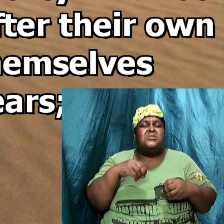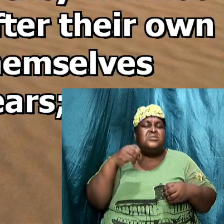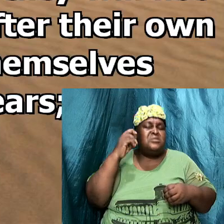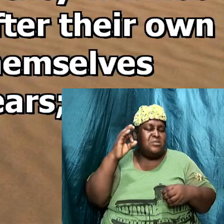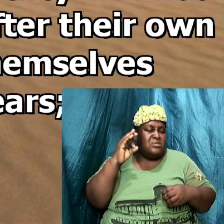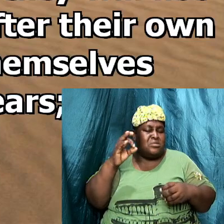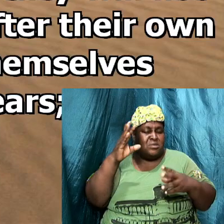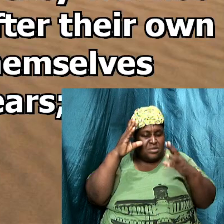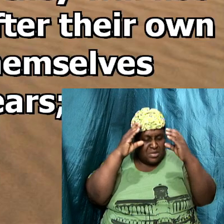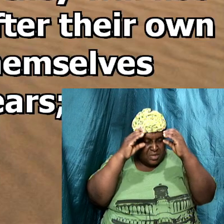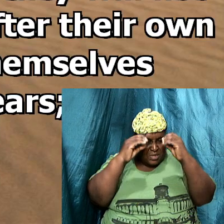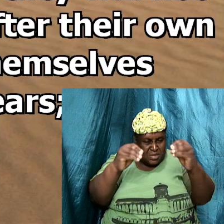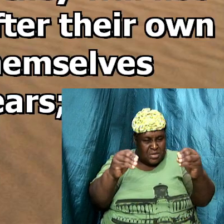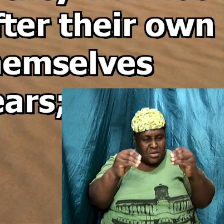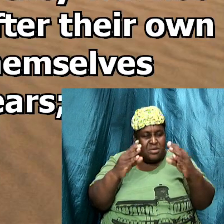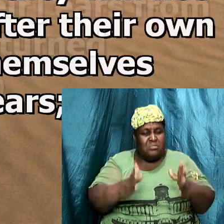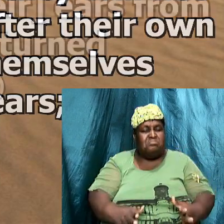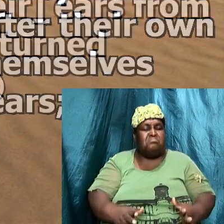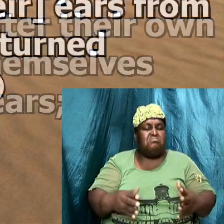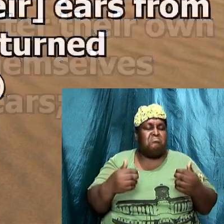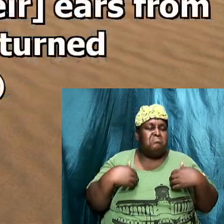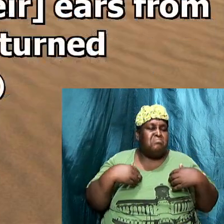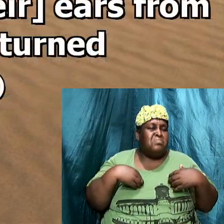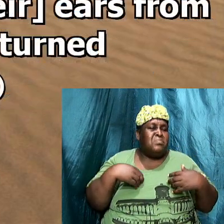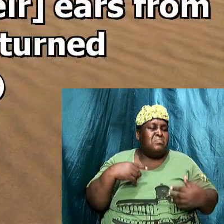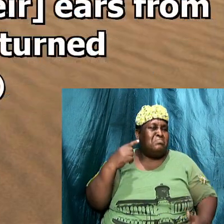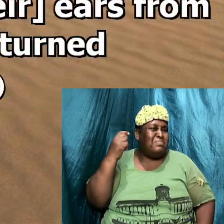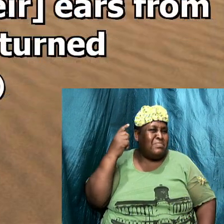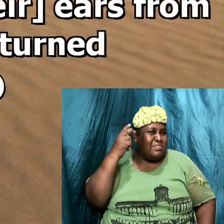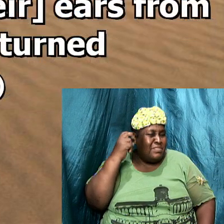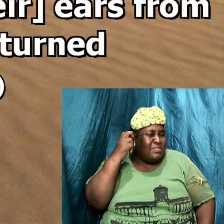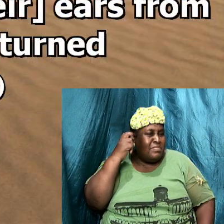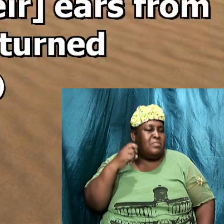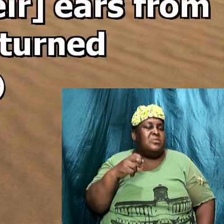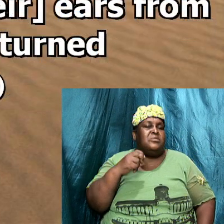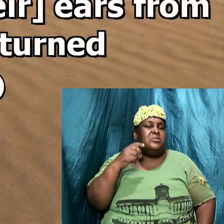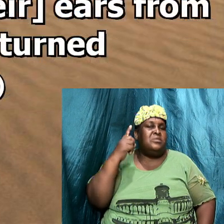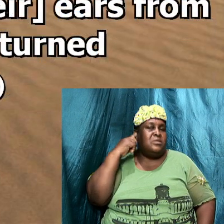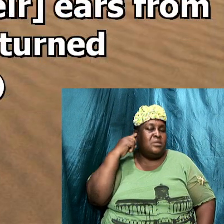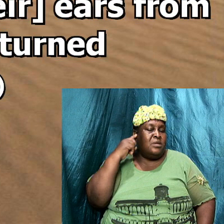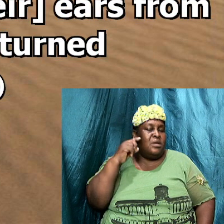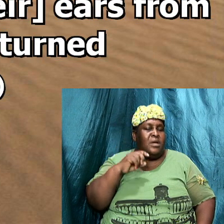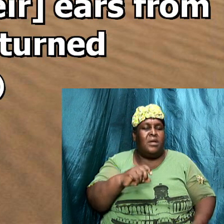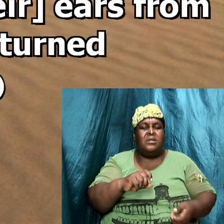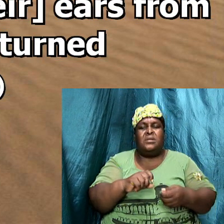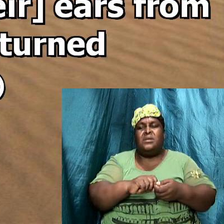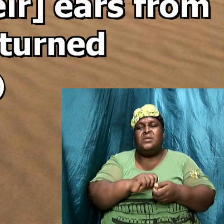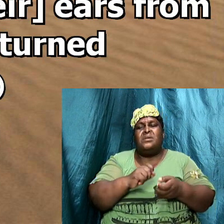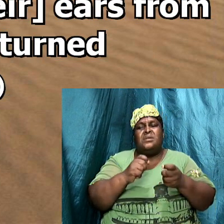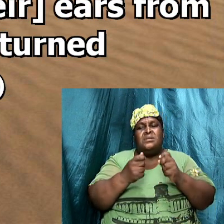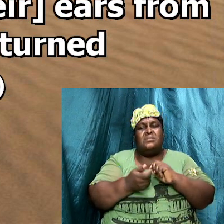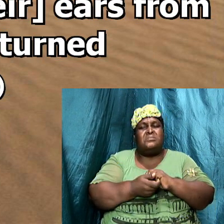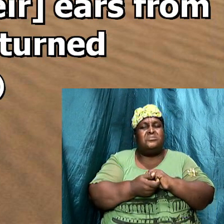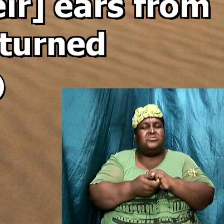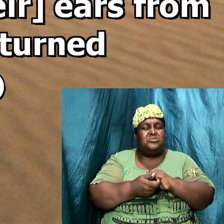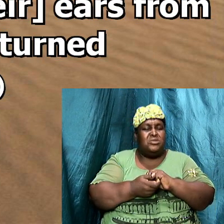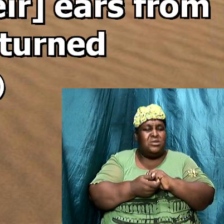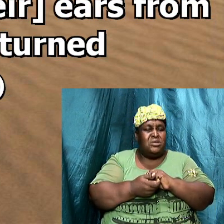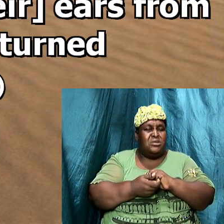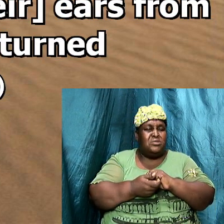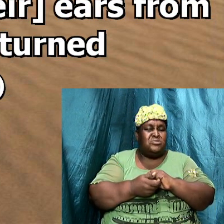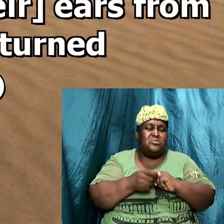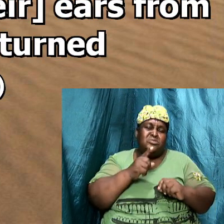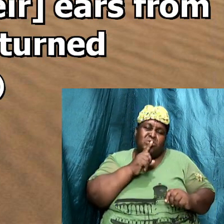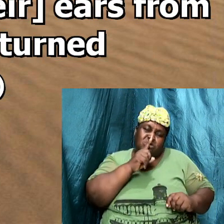having itching ears. And they shall turn away their ears from the truth